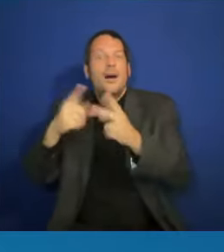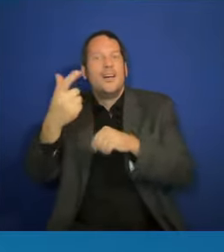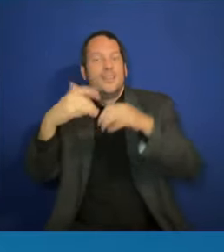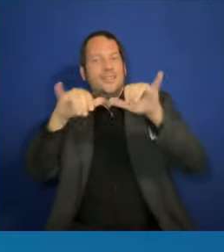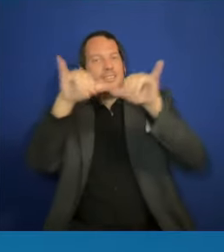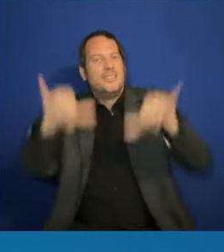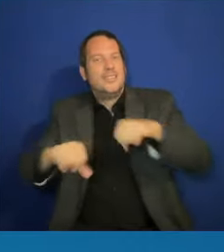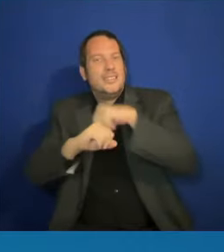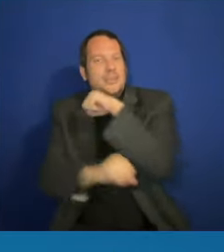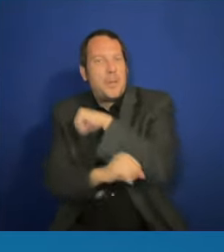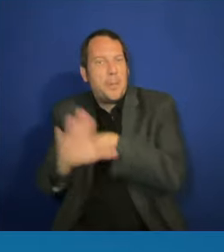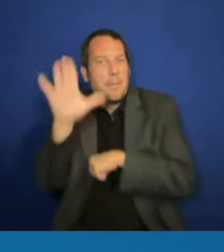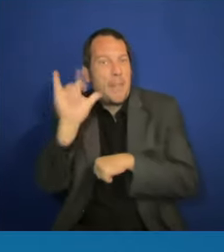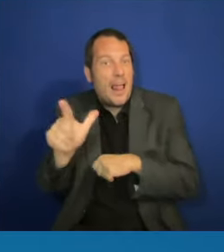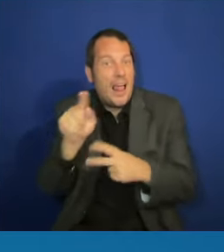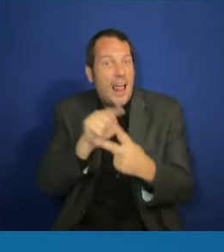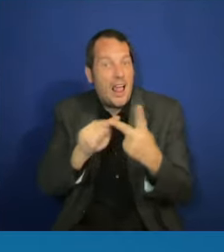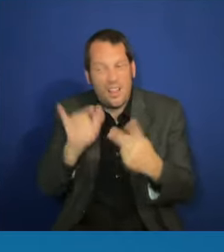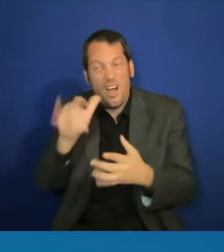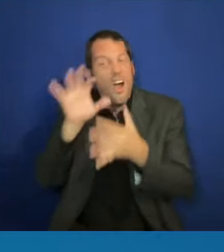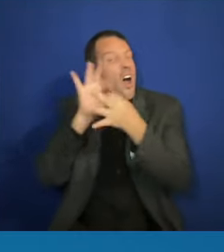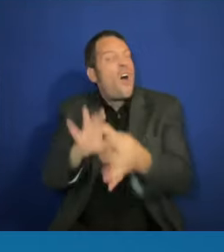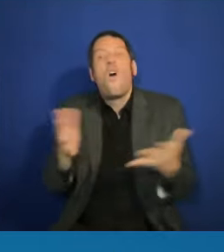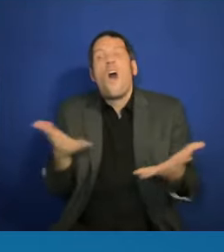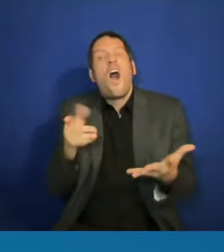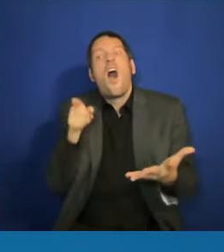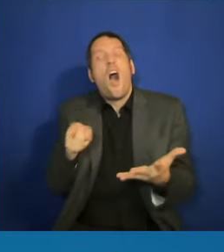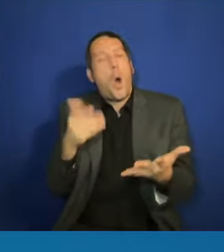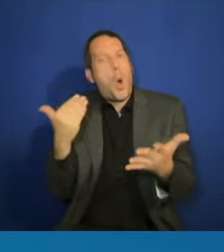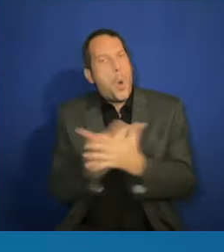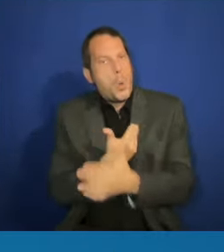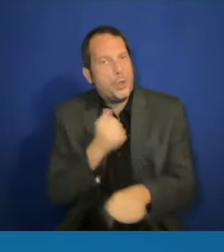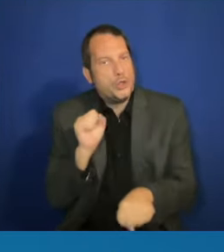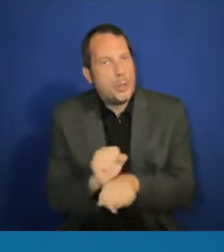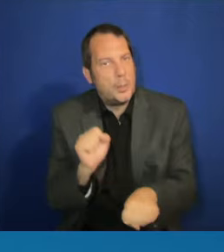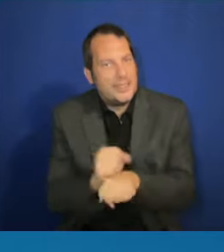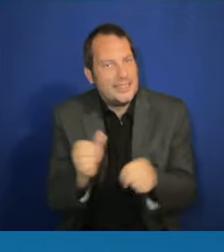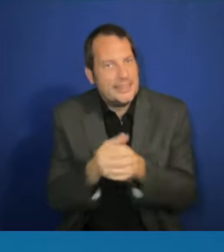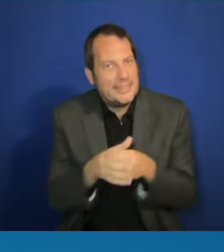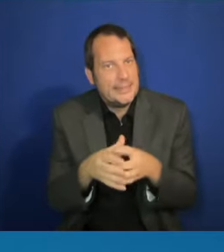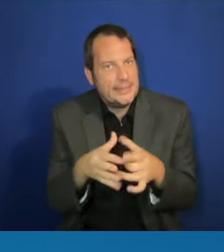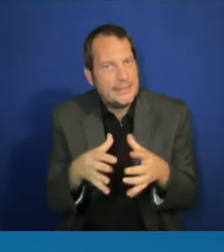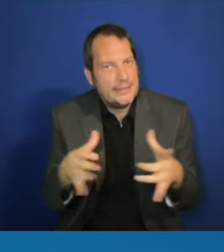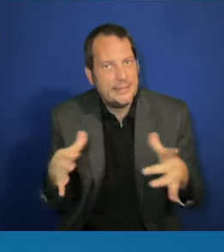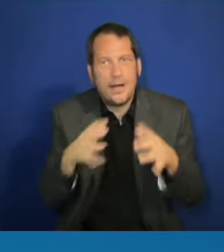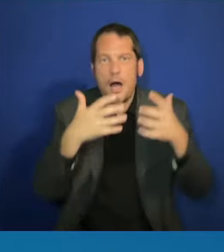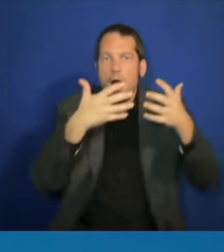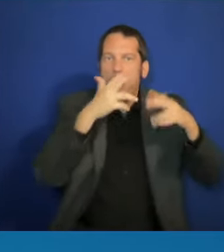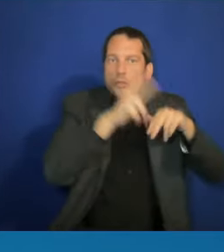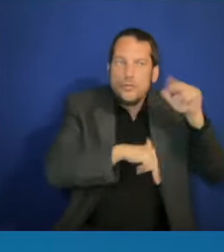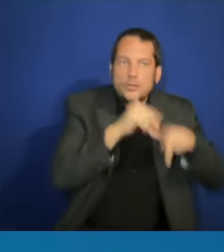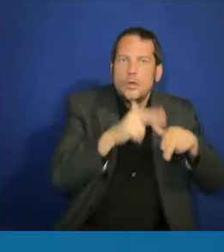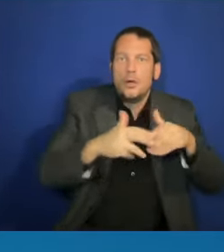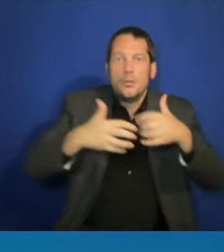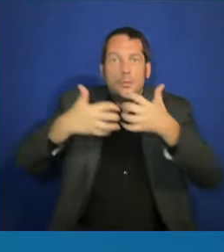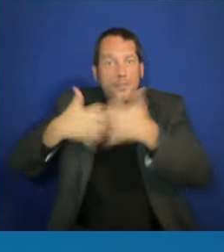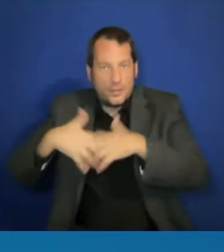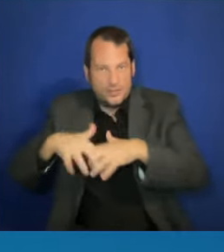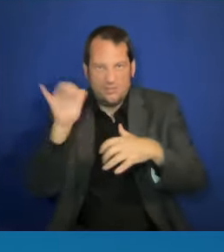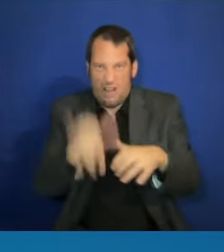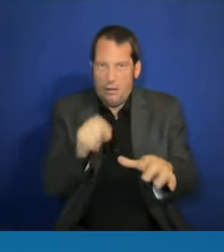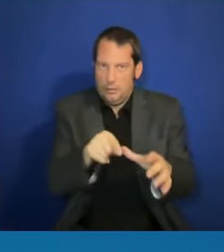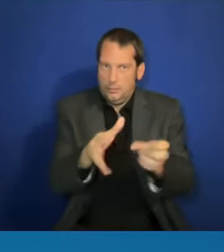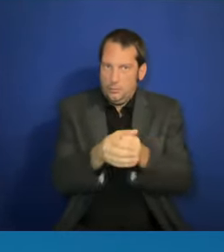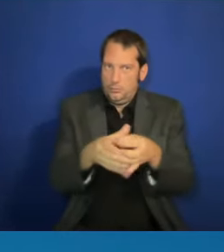just add as a specific point to reinforce that. The over 70 percent of manufacturing companies